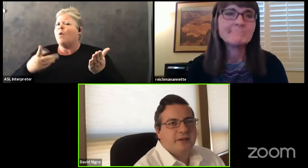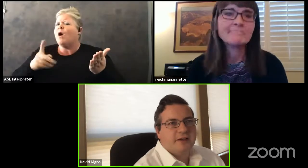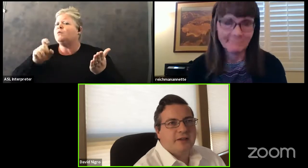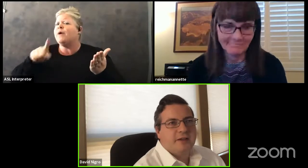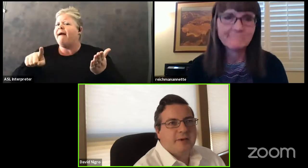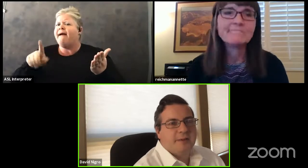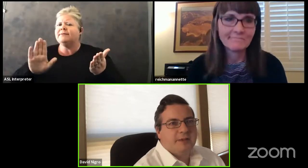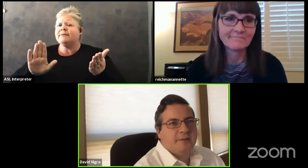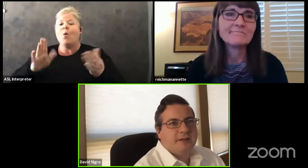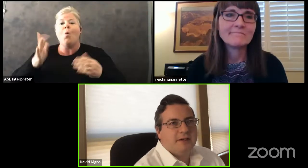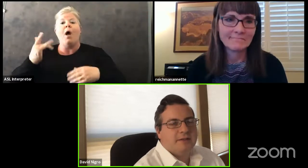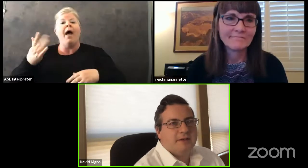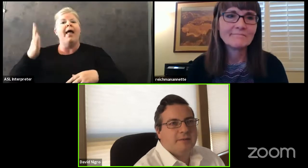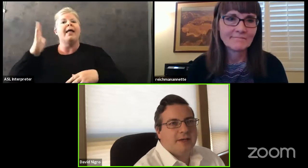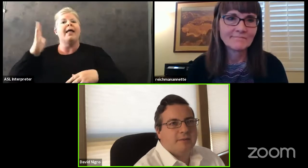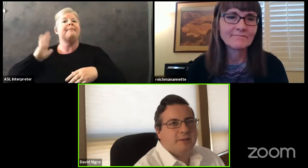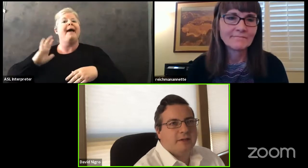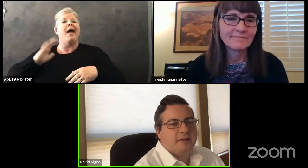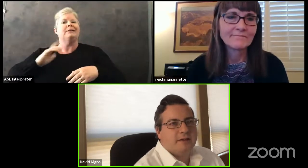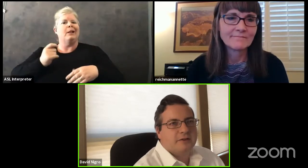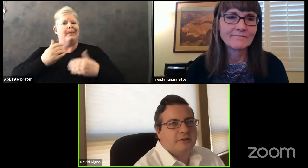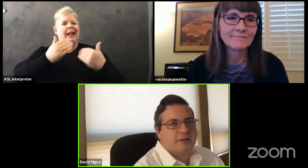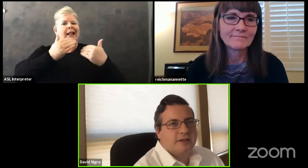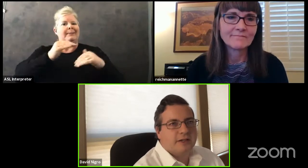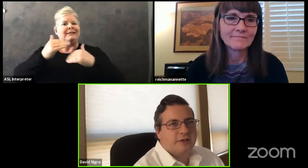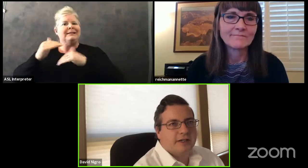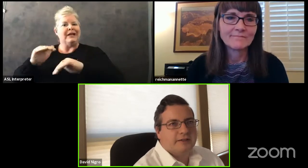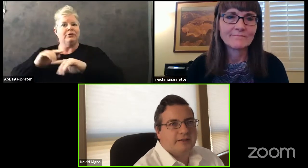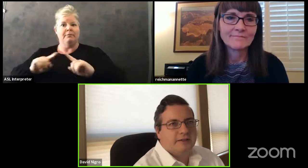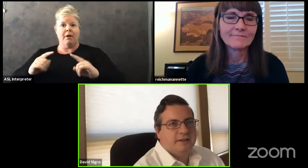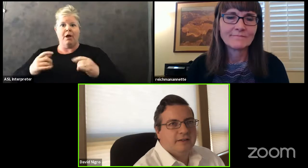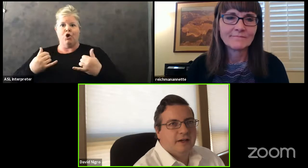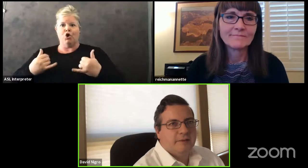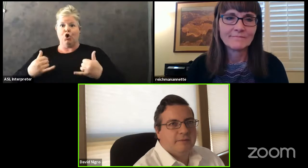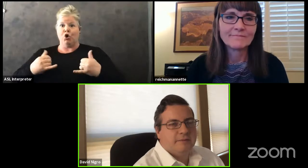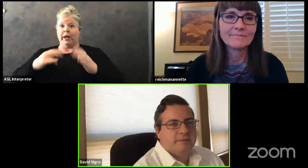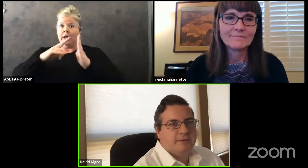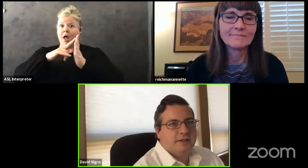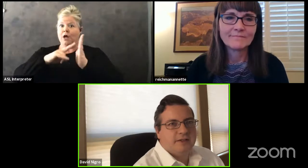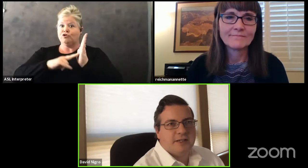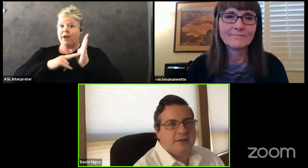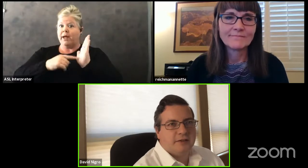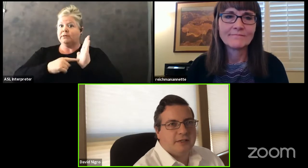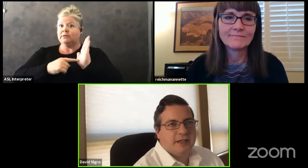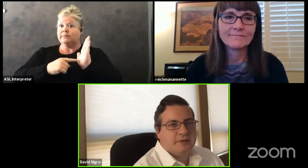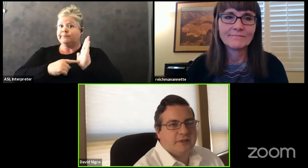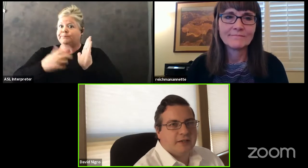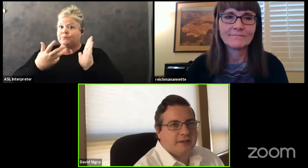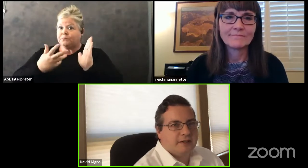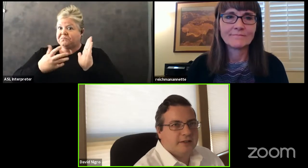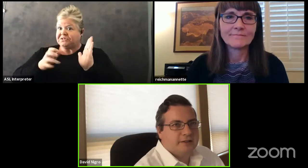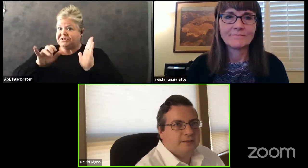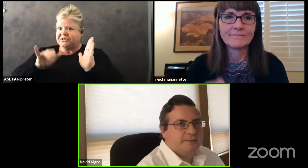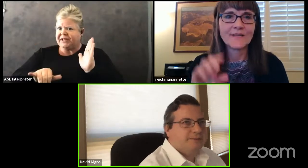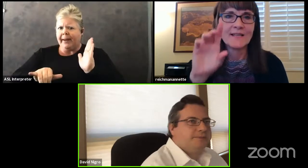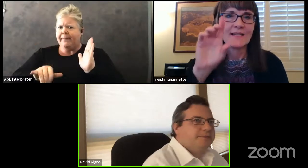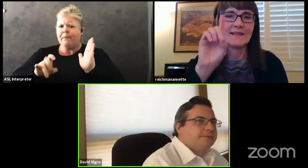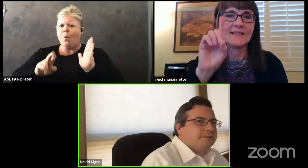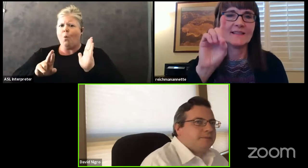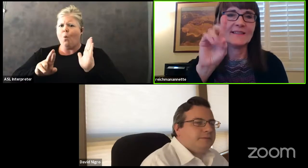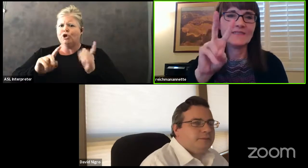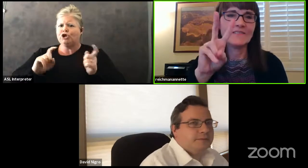past, it may have been limited in some manner, but in this current contract, is that still the case or is that not the case?